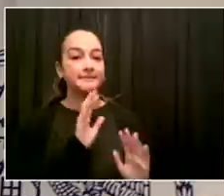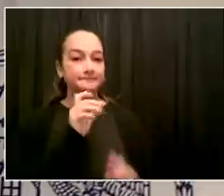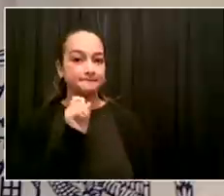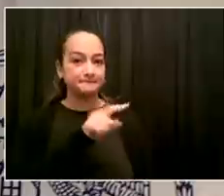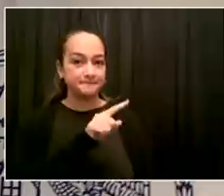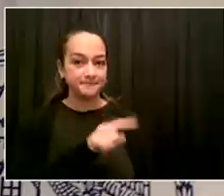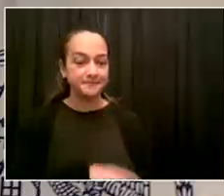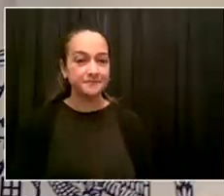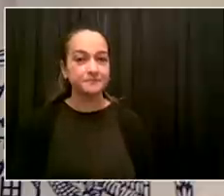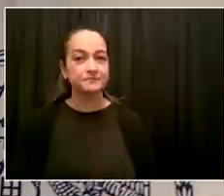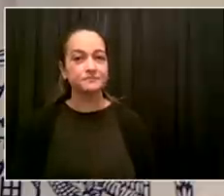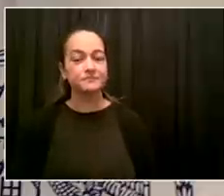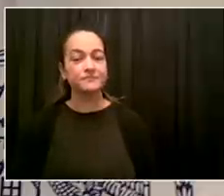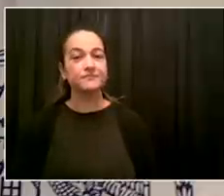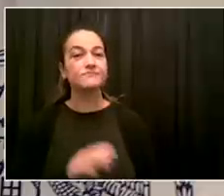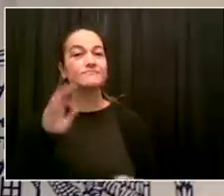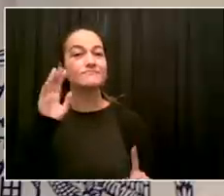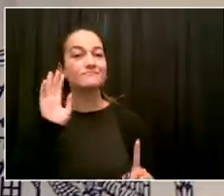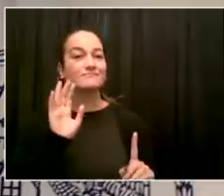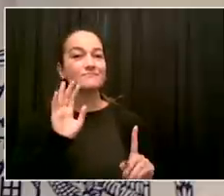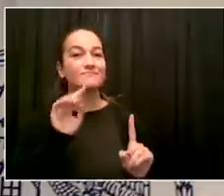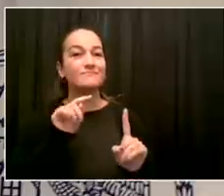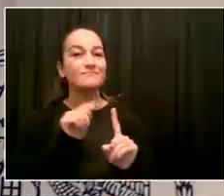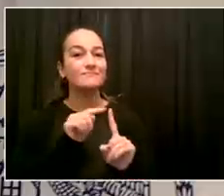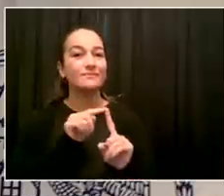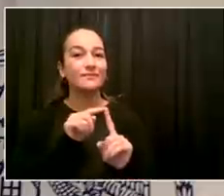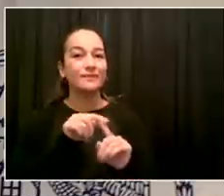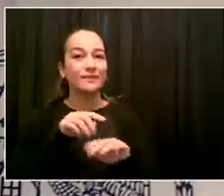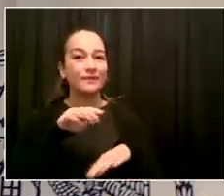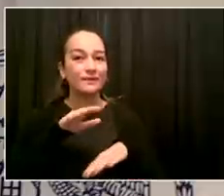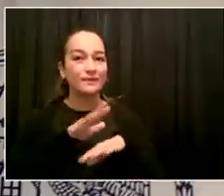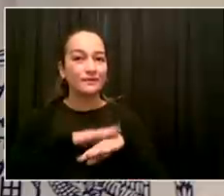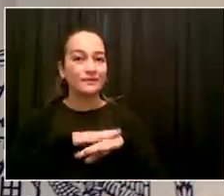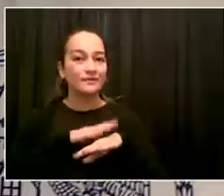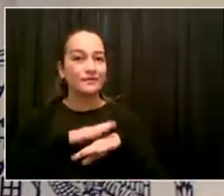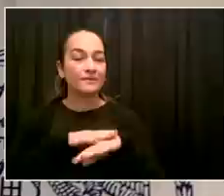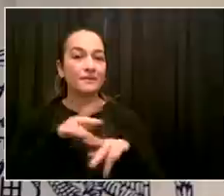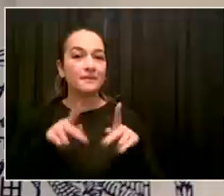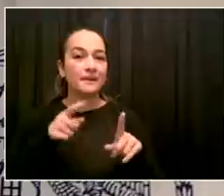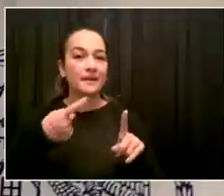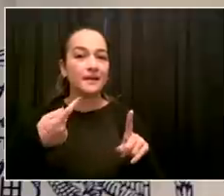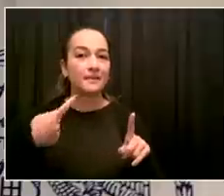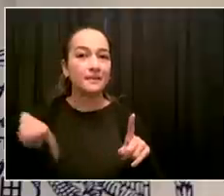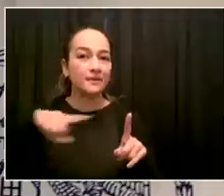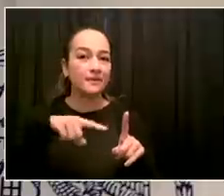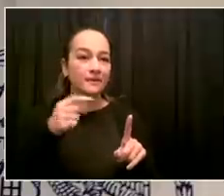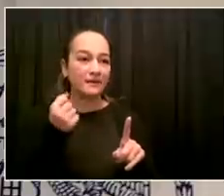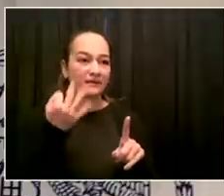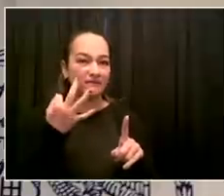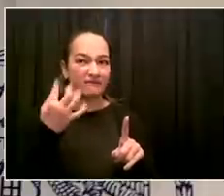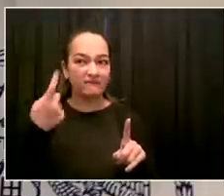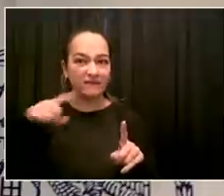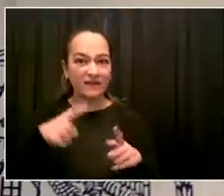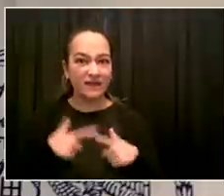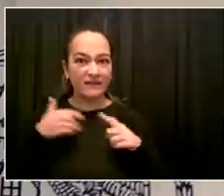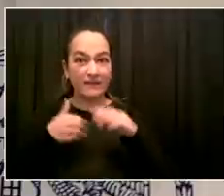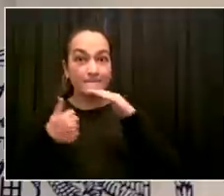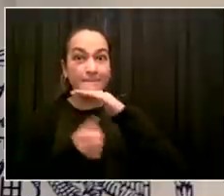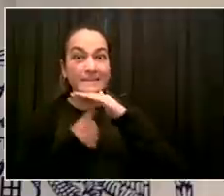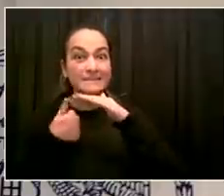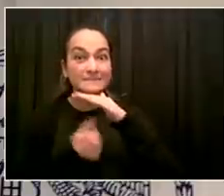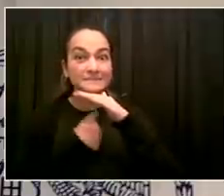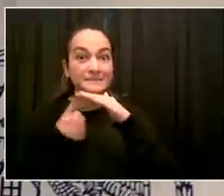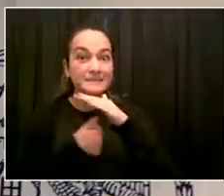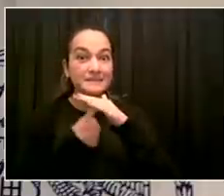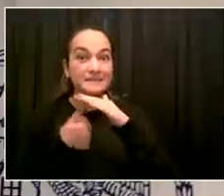who live particularly in basement apartments, especially in vulnerable areas. My understanding is that the federal